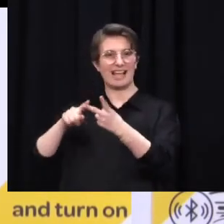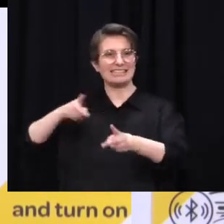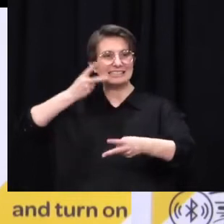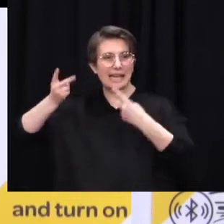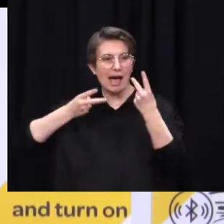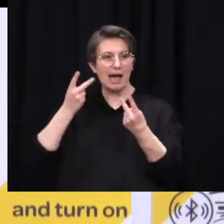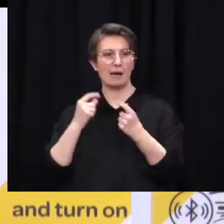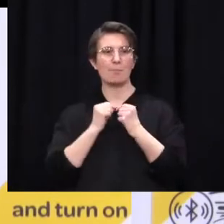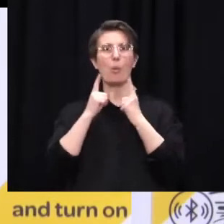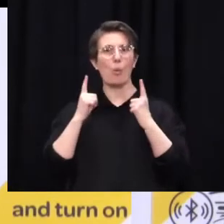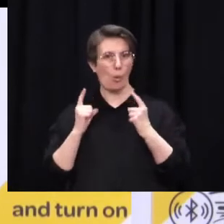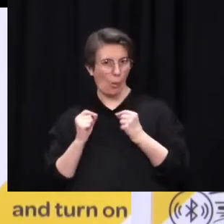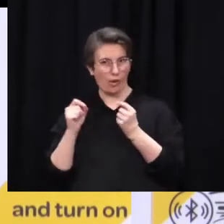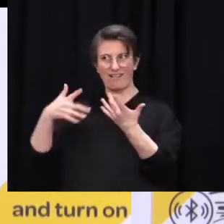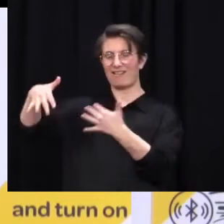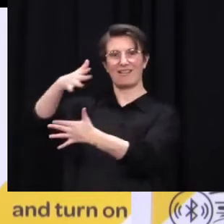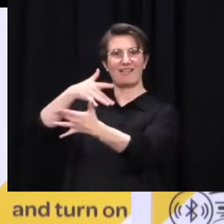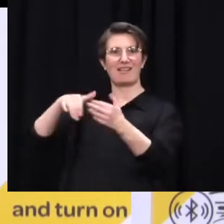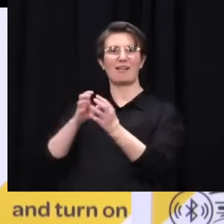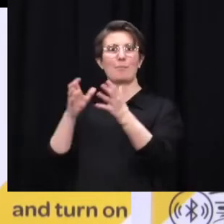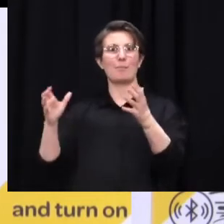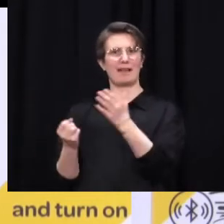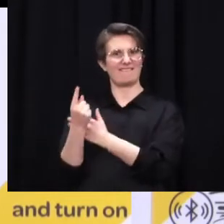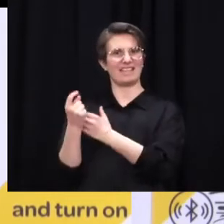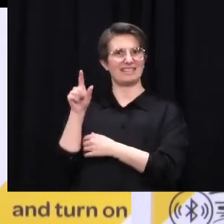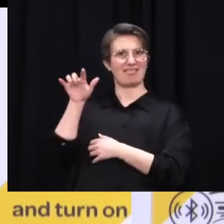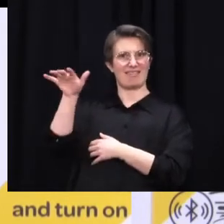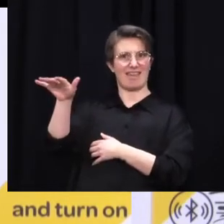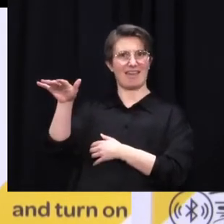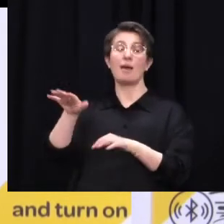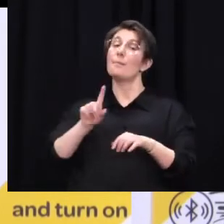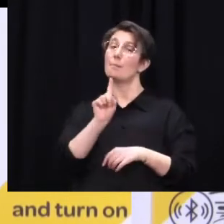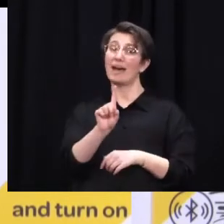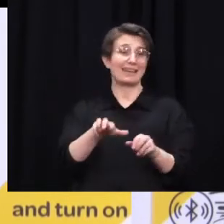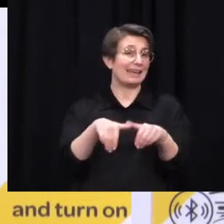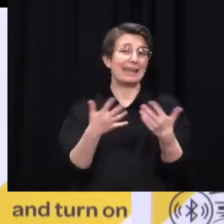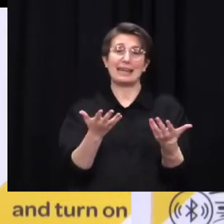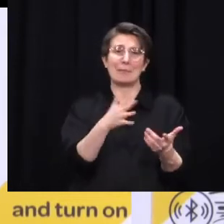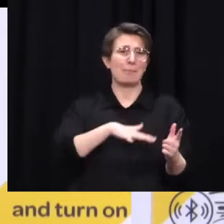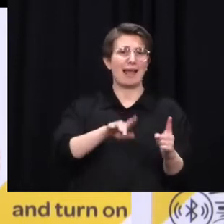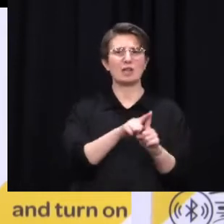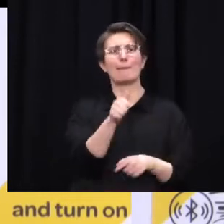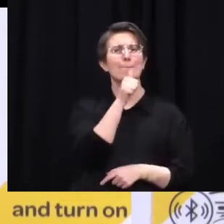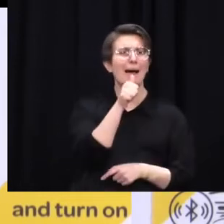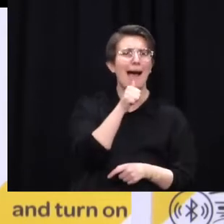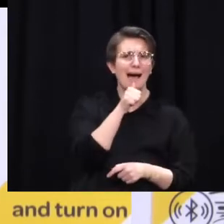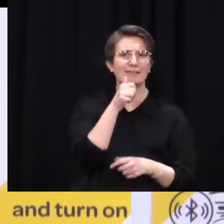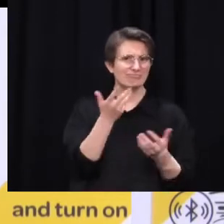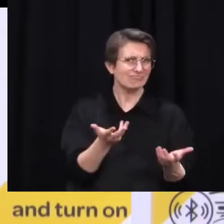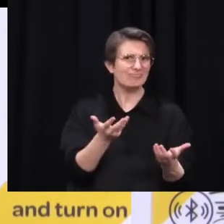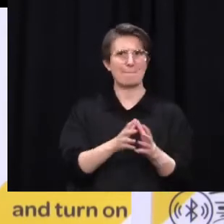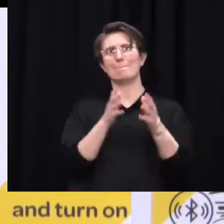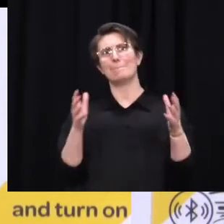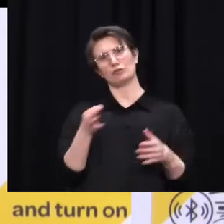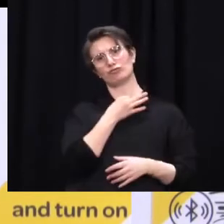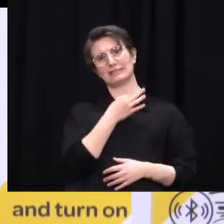these large places like the bars and so on are of course a high priority for contact tracing. We'll come to Amelia and then Derek. Thank you.